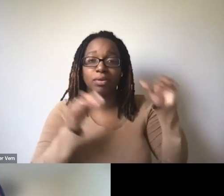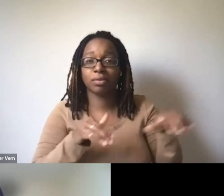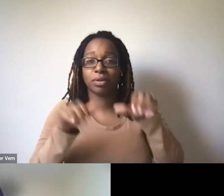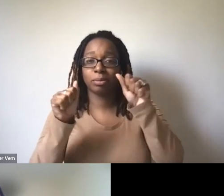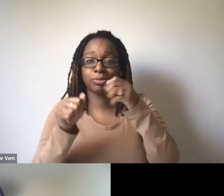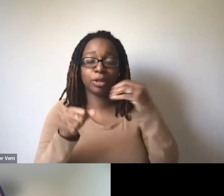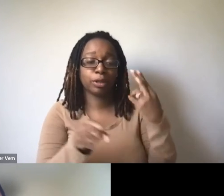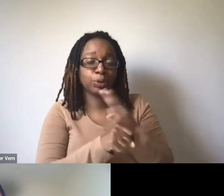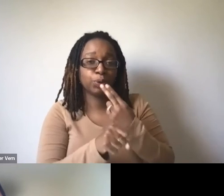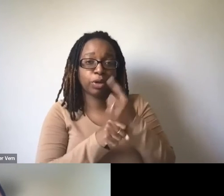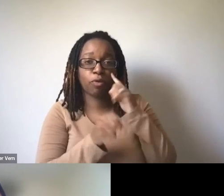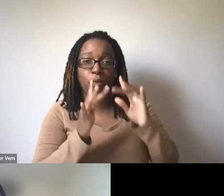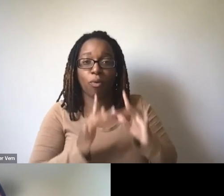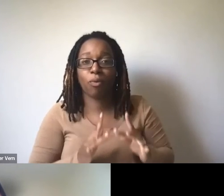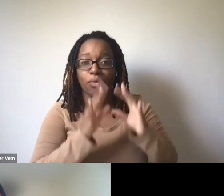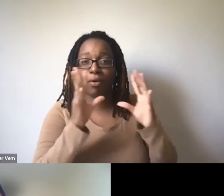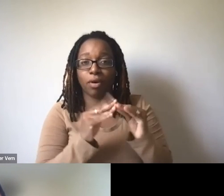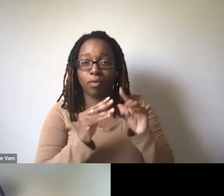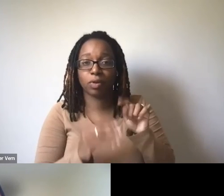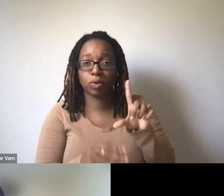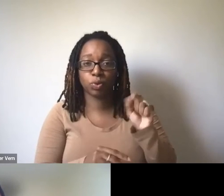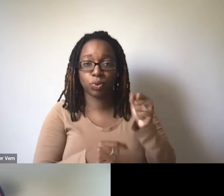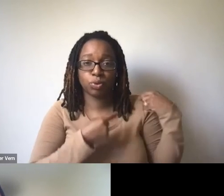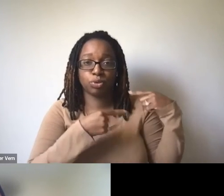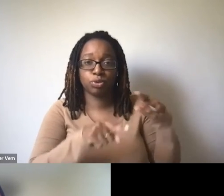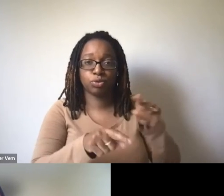of online conferencing tools during COVID-19.